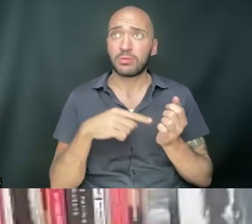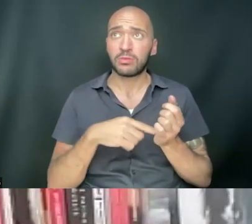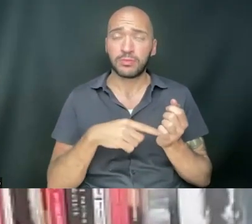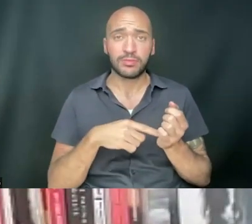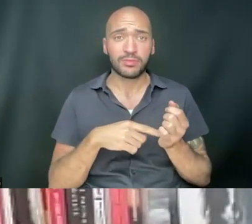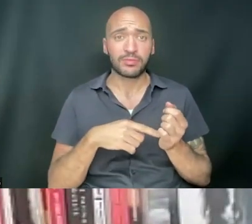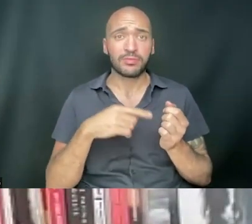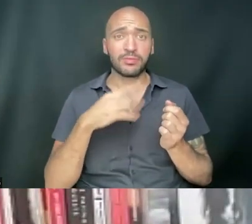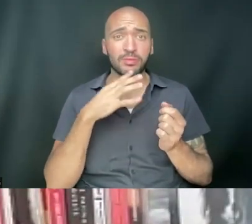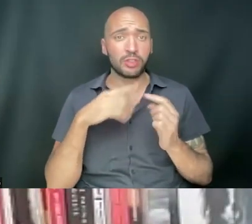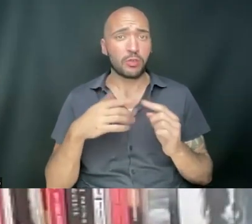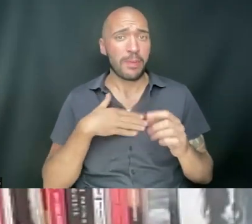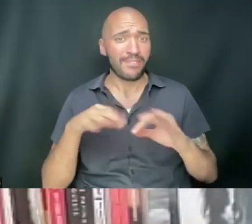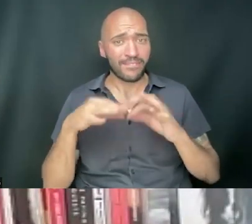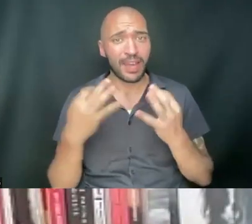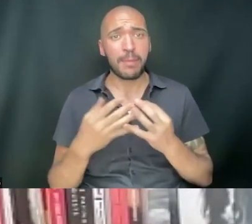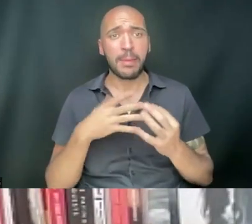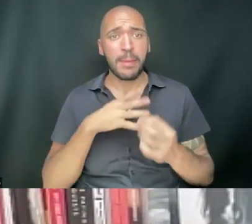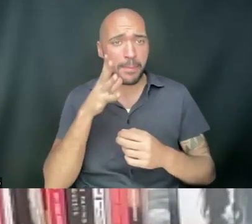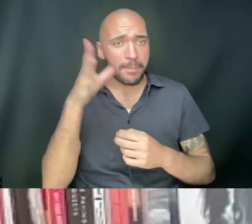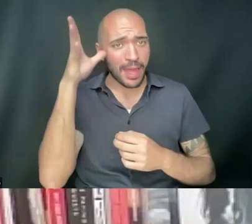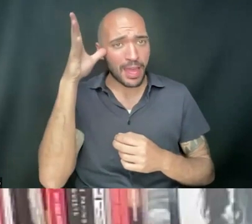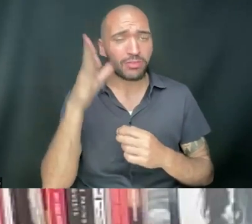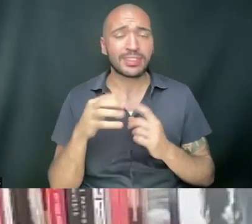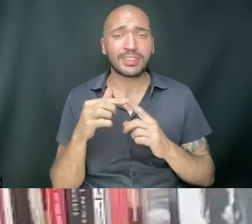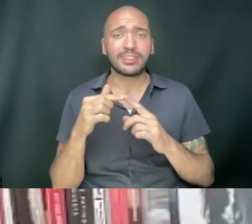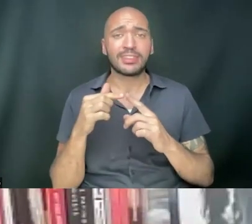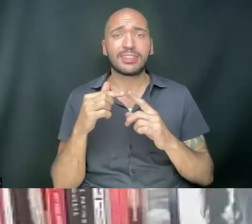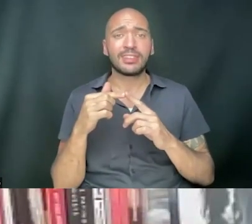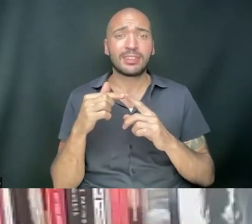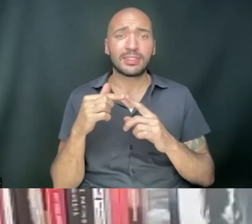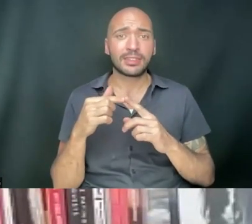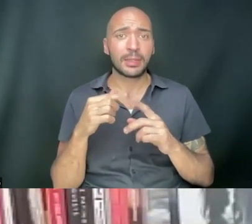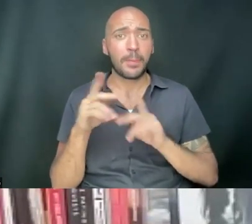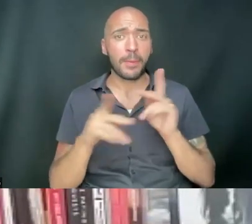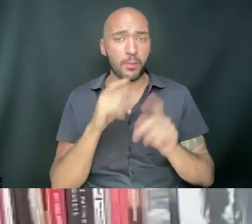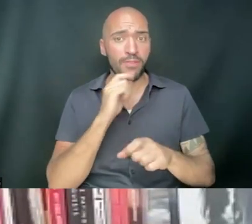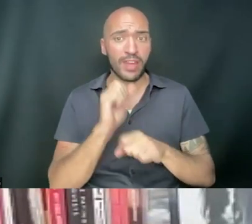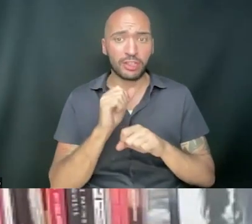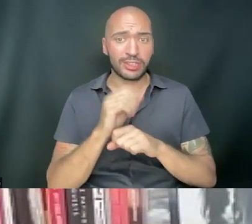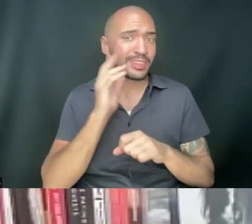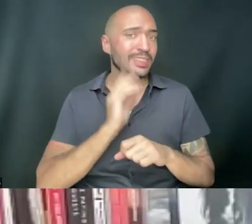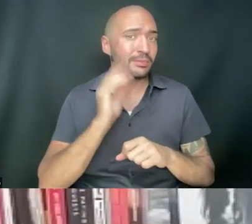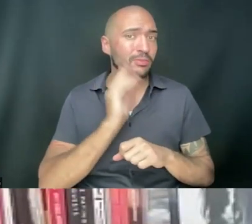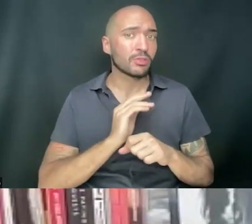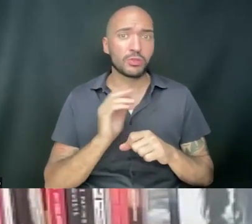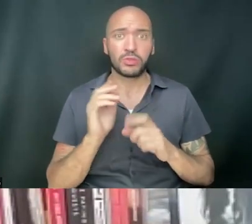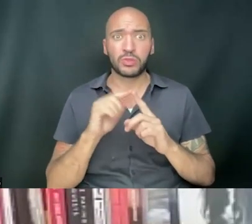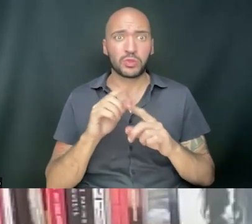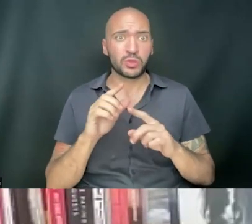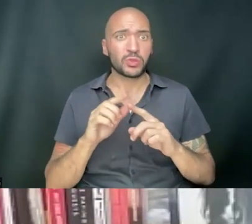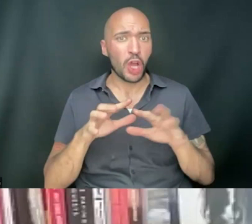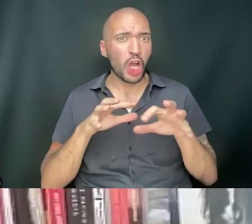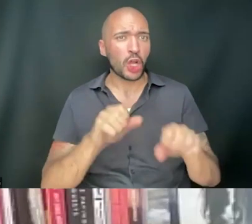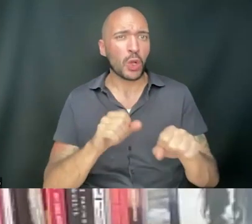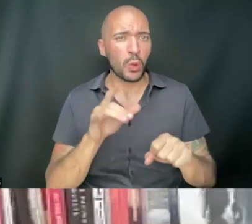to my kin and my family and my parent, right, is people who have actually experienced colonialism, know what